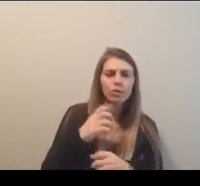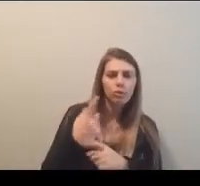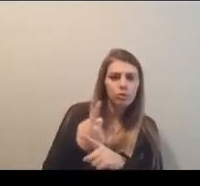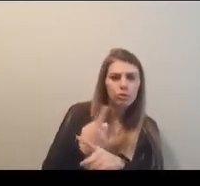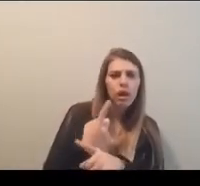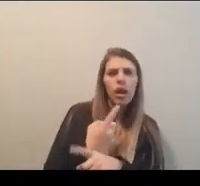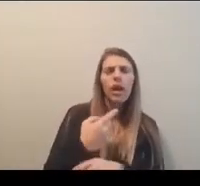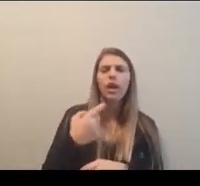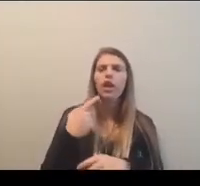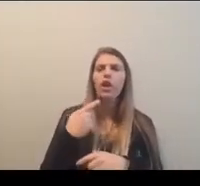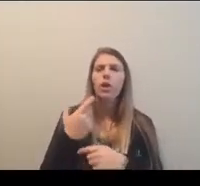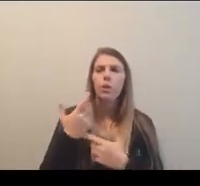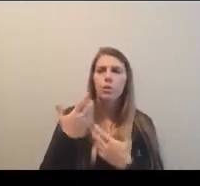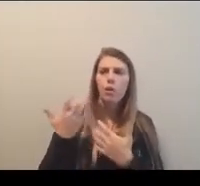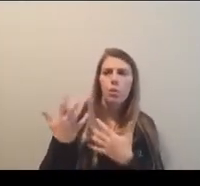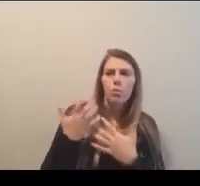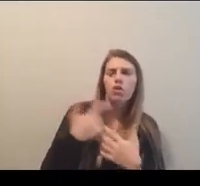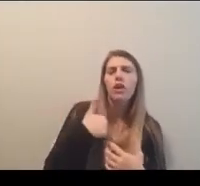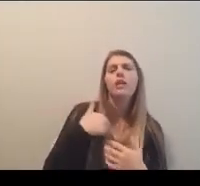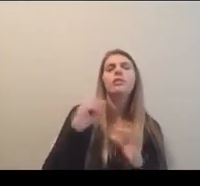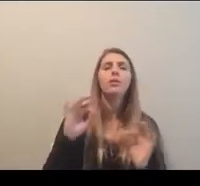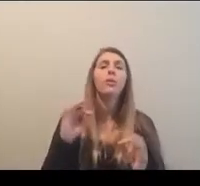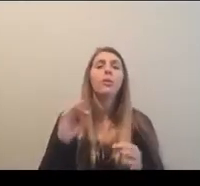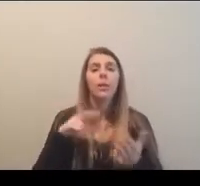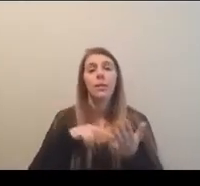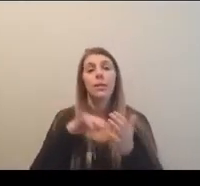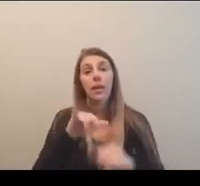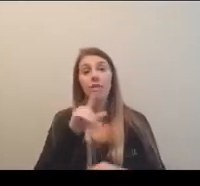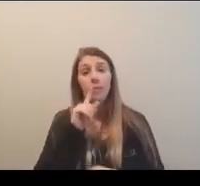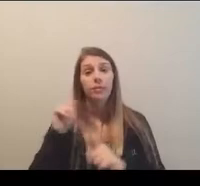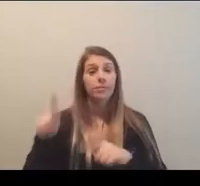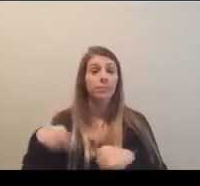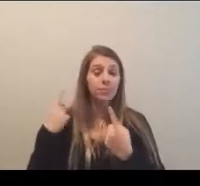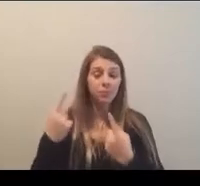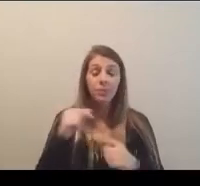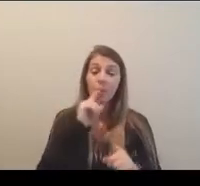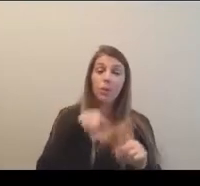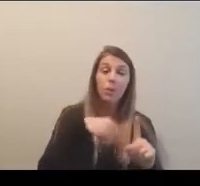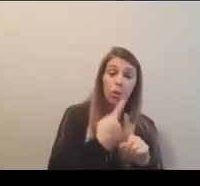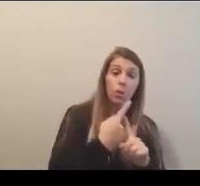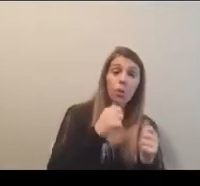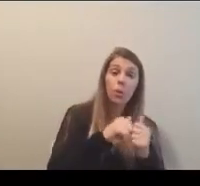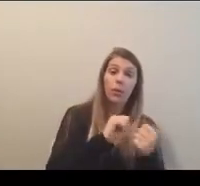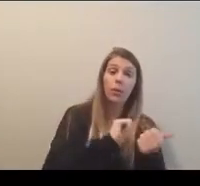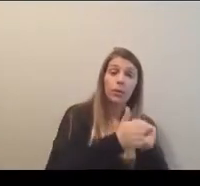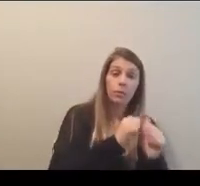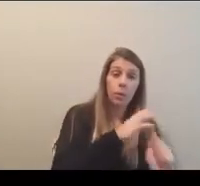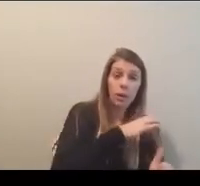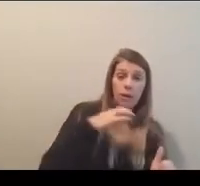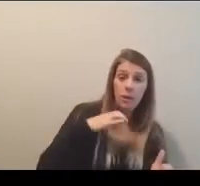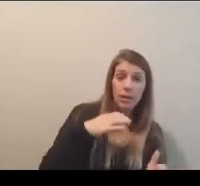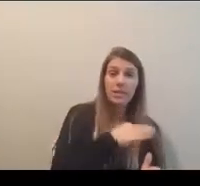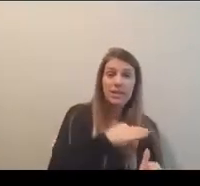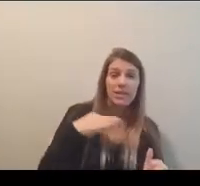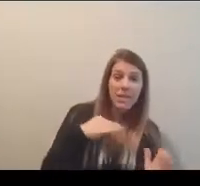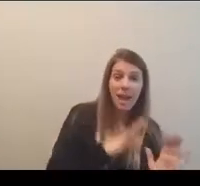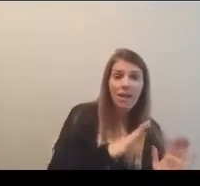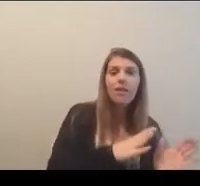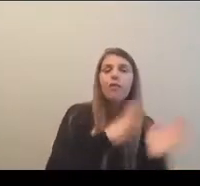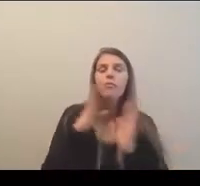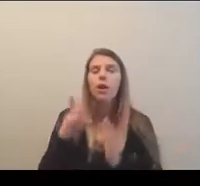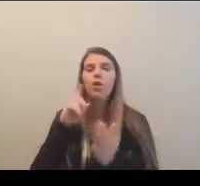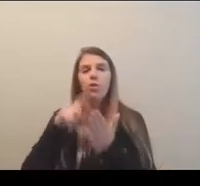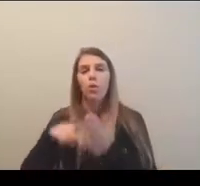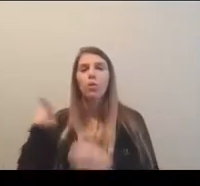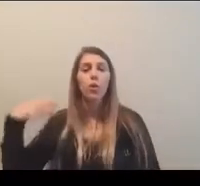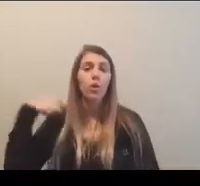here, pushing us a little bit. And so this has been an effort, um, not only with the, with the sport committees and the staff, but, um, I just want to note that the